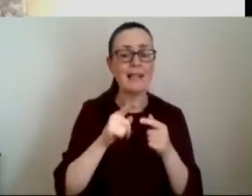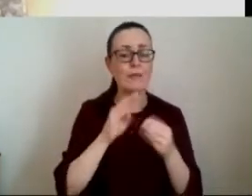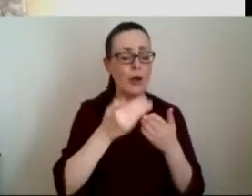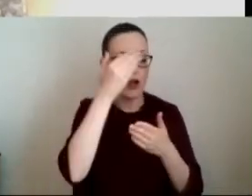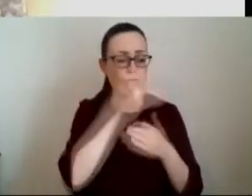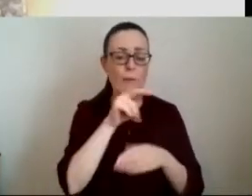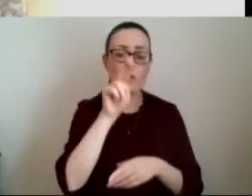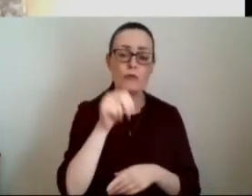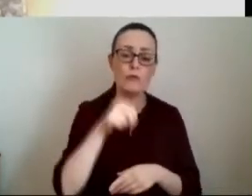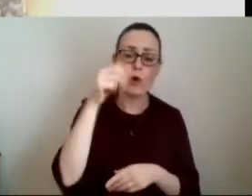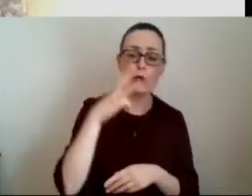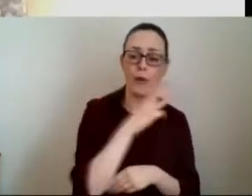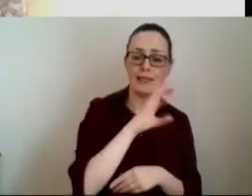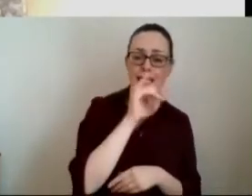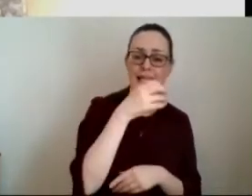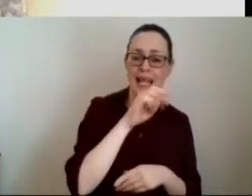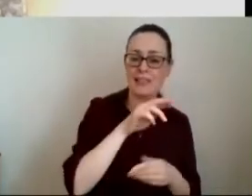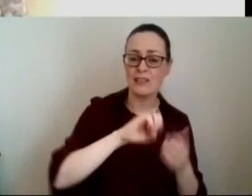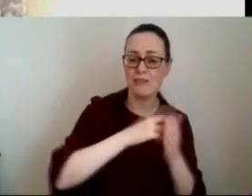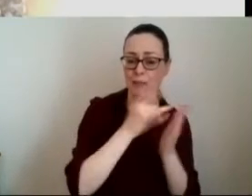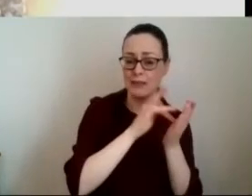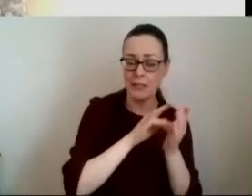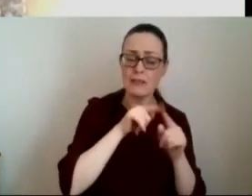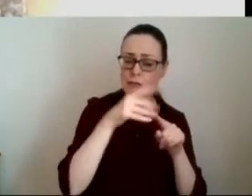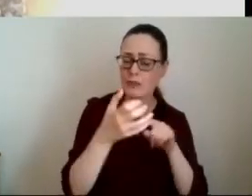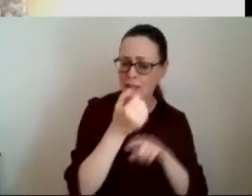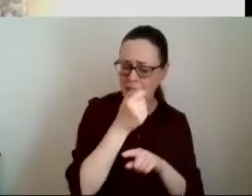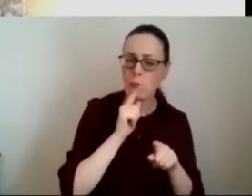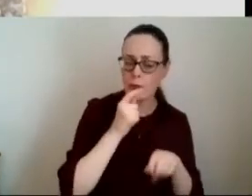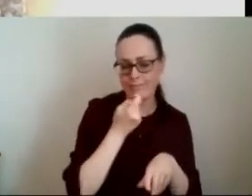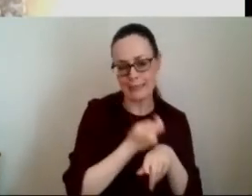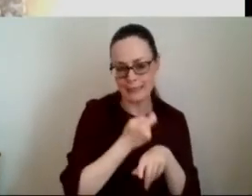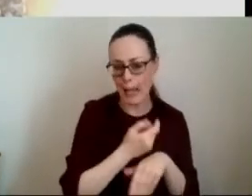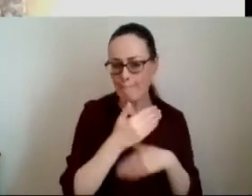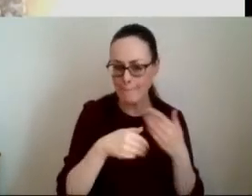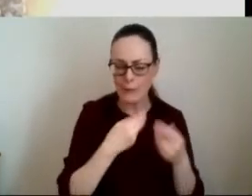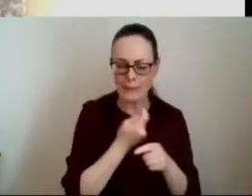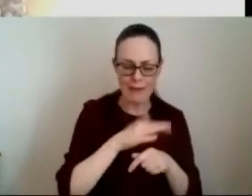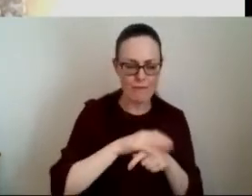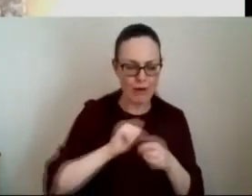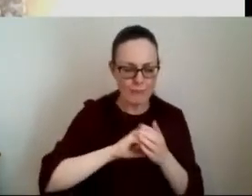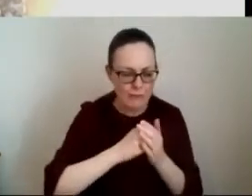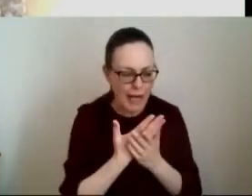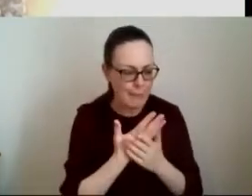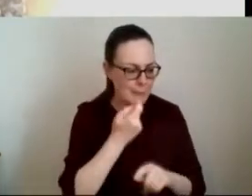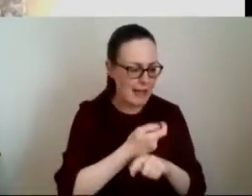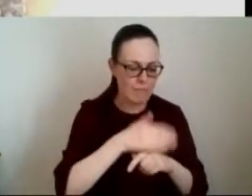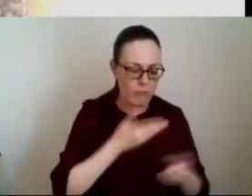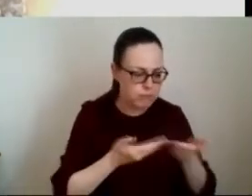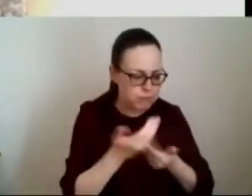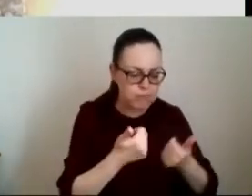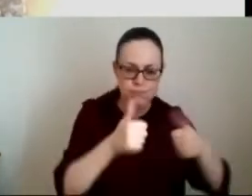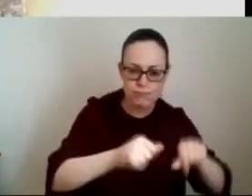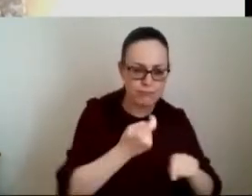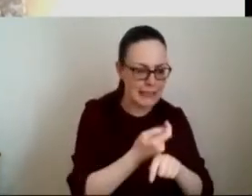development itself that has been fairly successful it has taken time it took time to develop it took time to get agreements time to fund